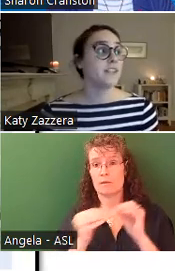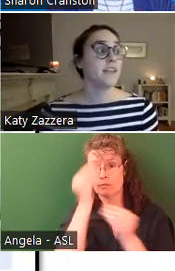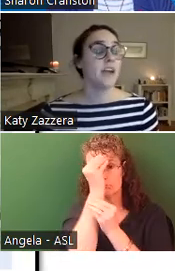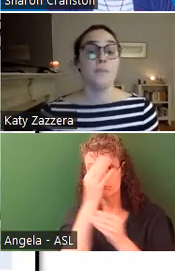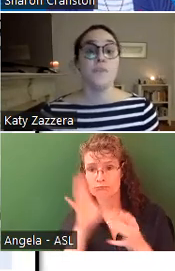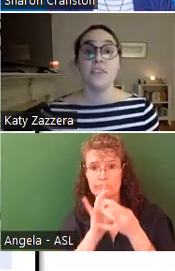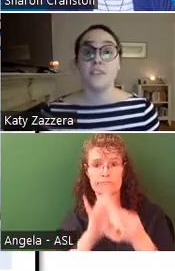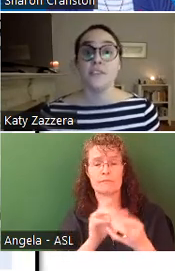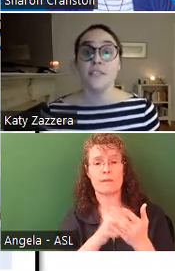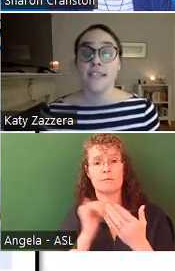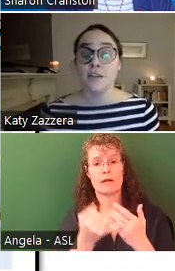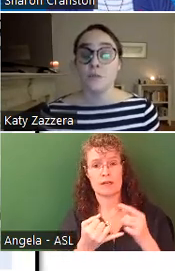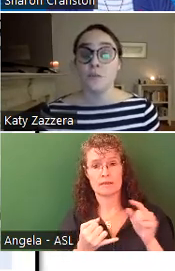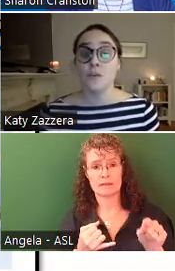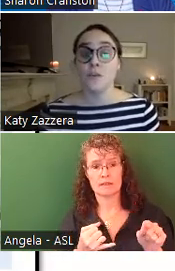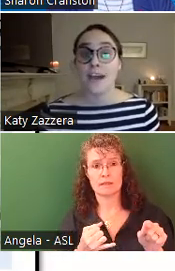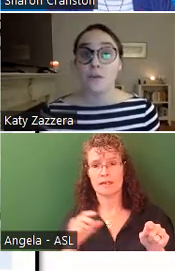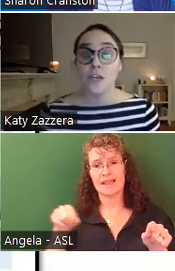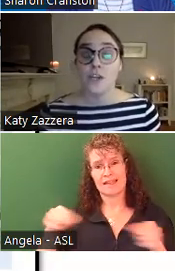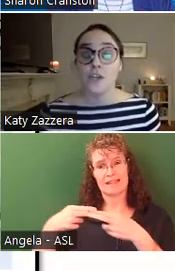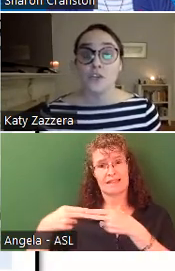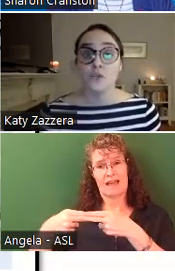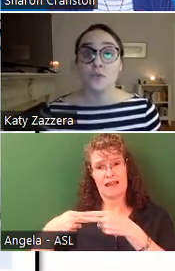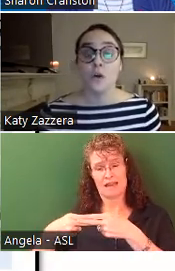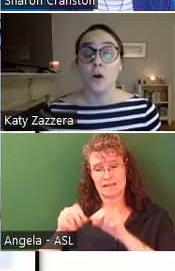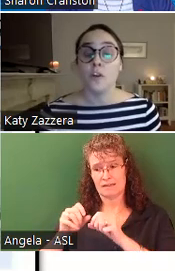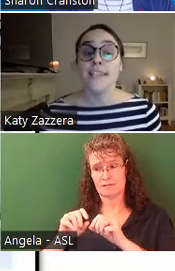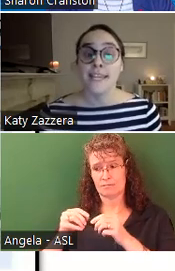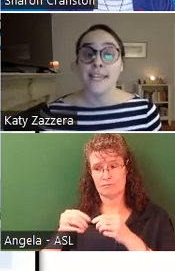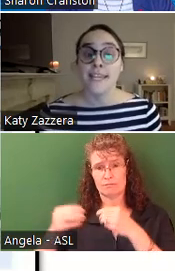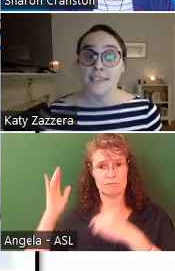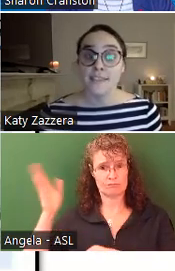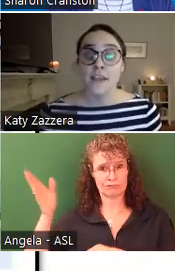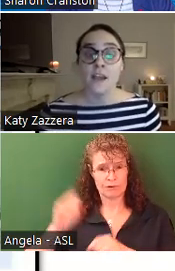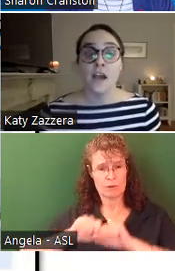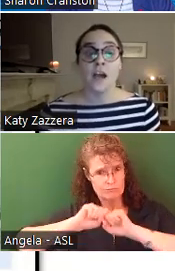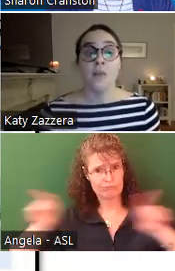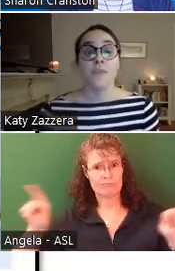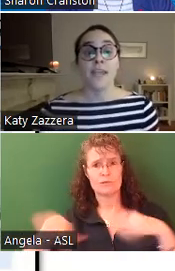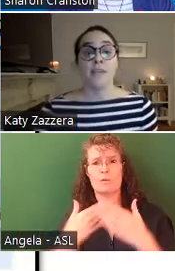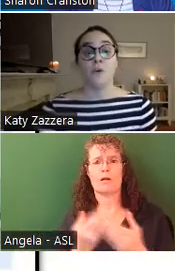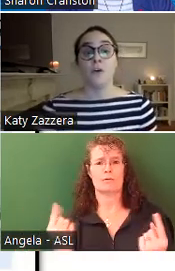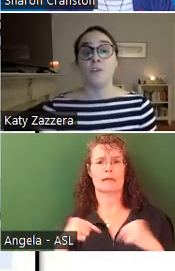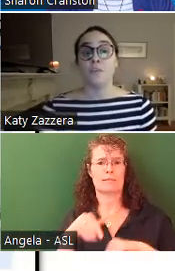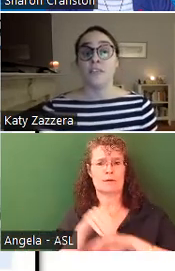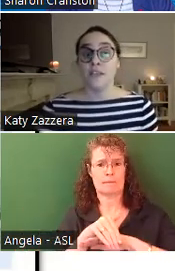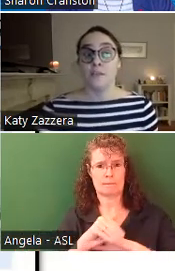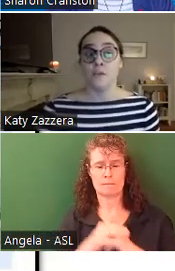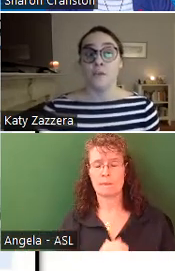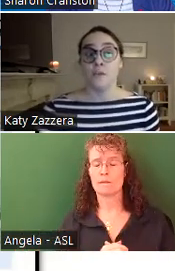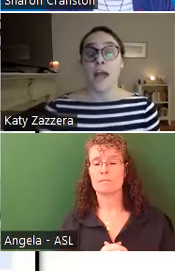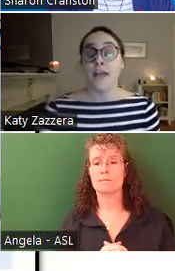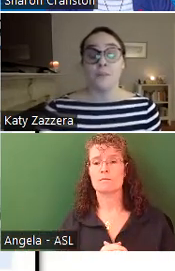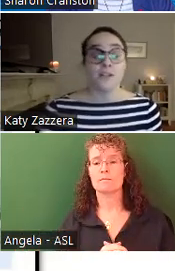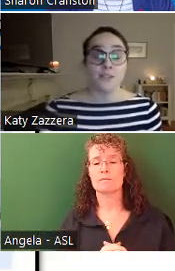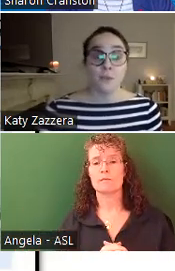project. And if you deck will be sent out to all attendees. And it will also be available